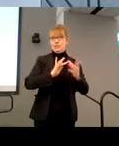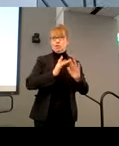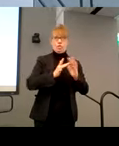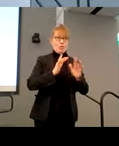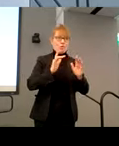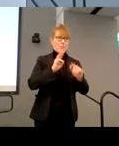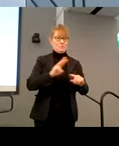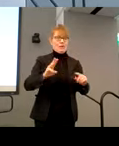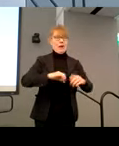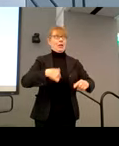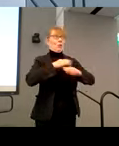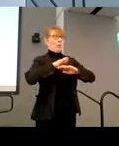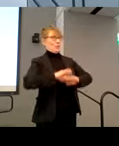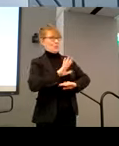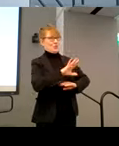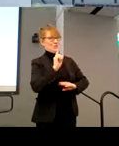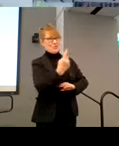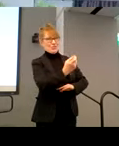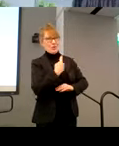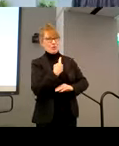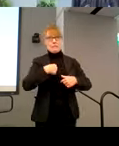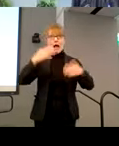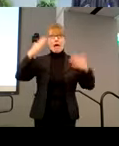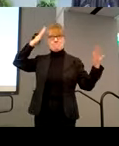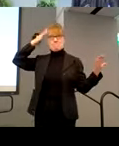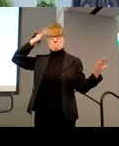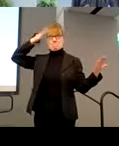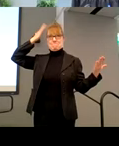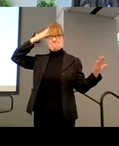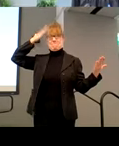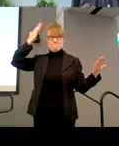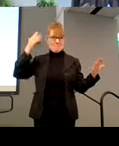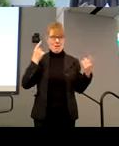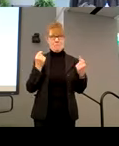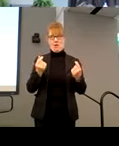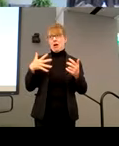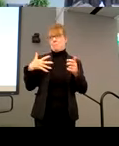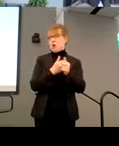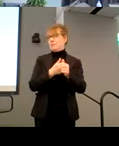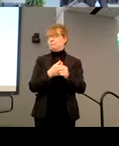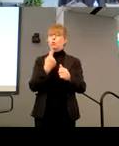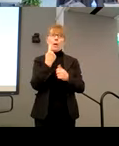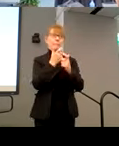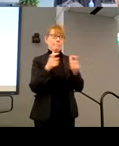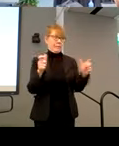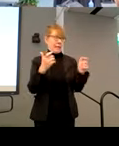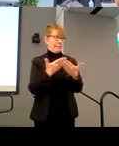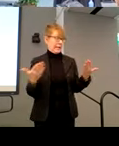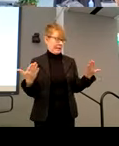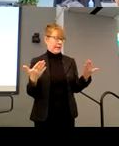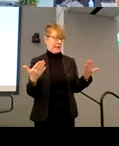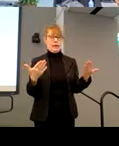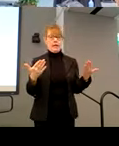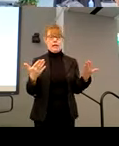first question because I feel I'm kind of up on it. So one big thing that you may have heard of is Senator Tammy